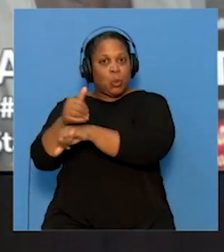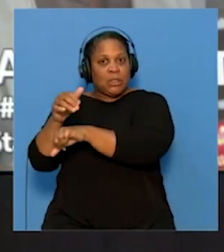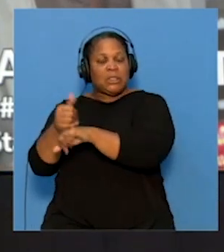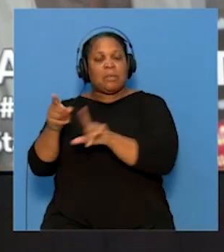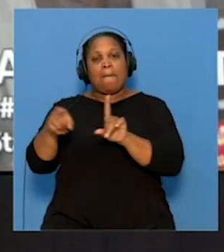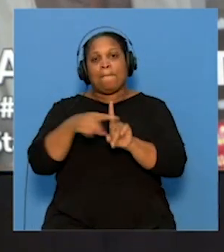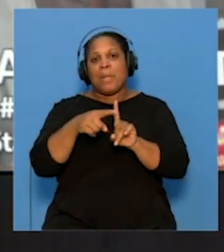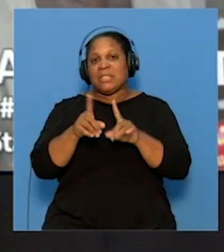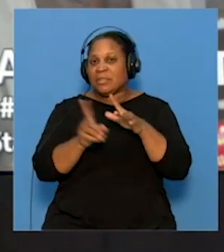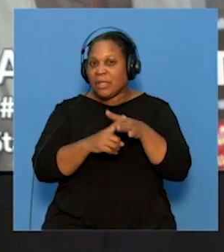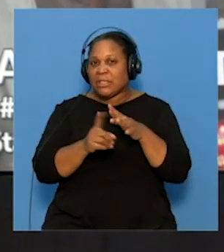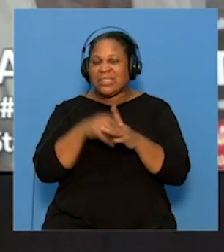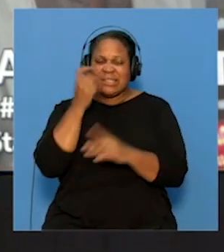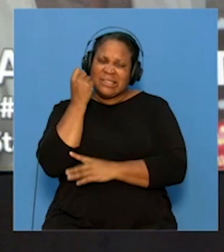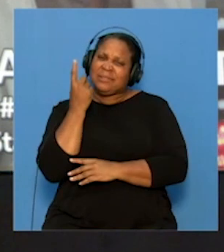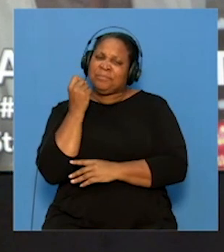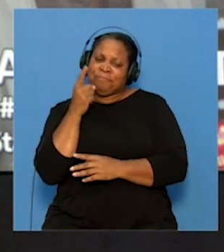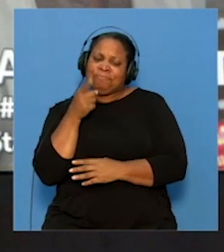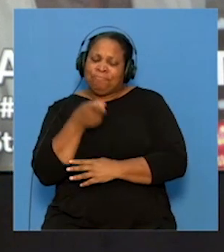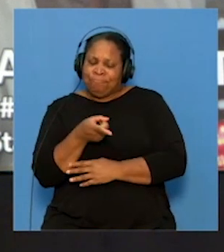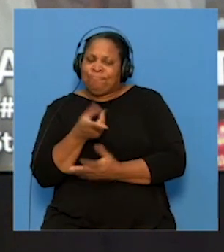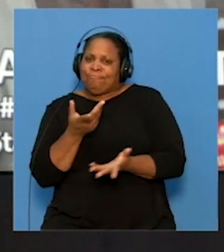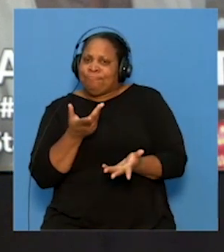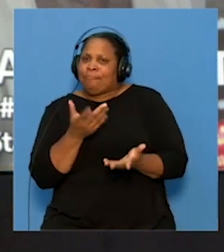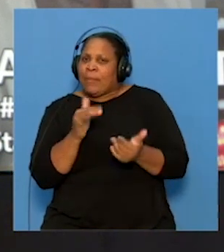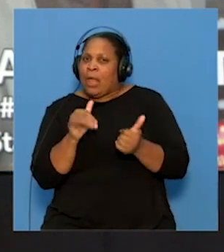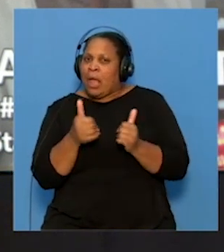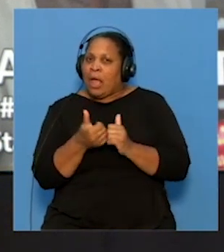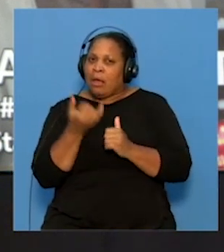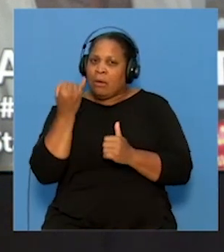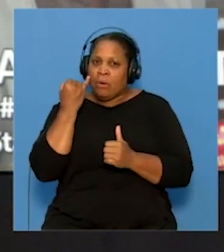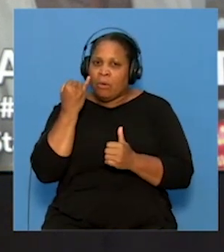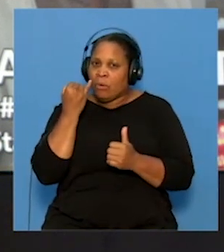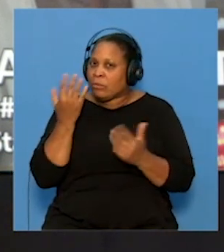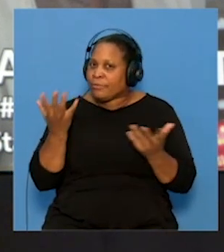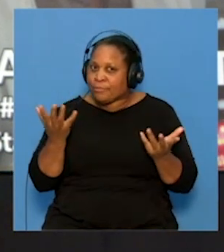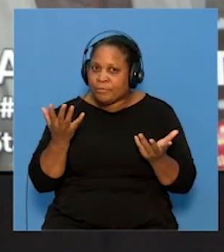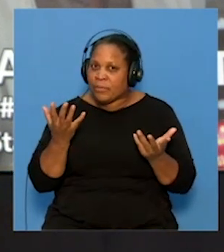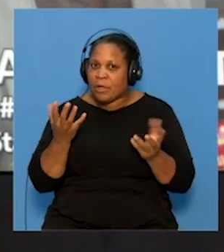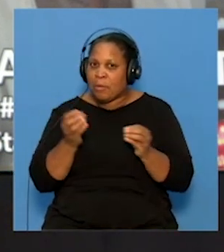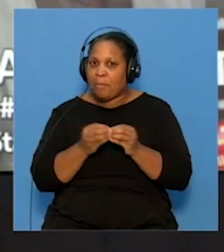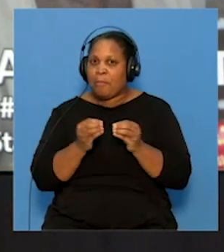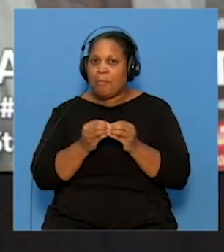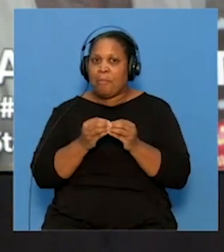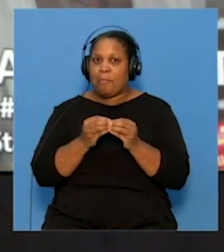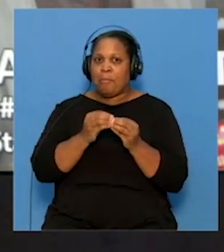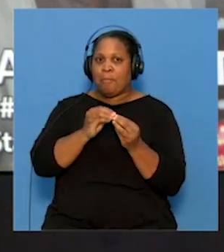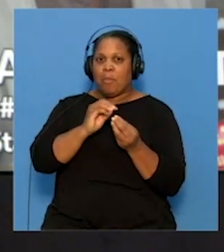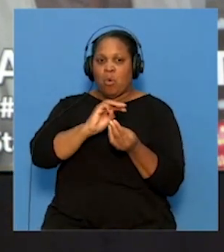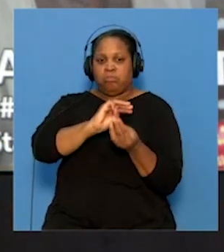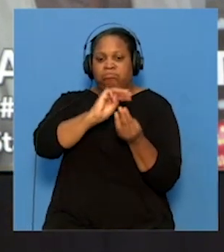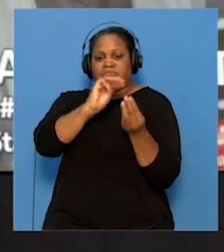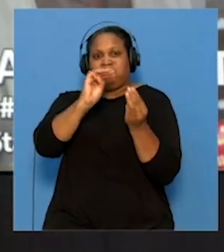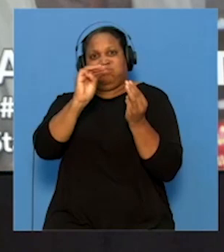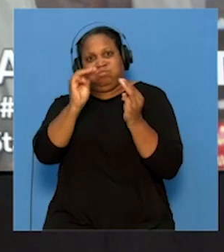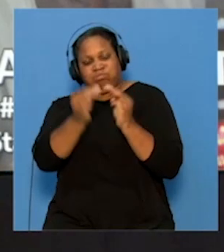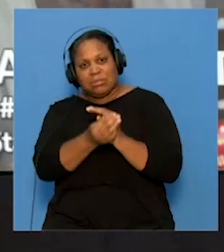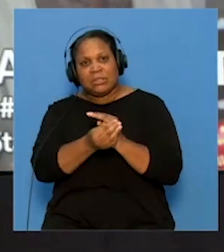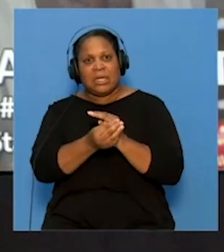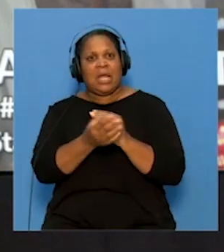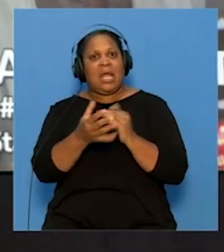to understand how, if any, there are any further mutations, and to aid